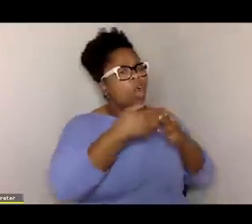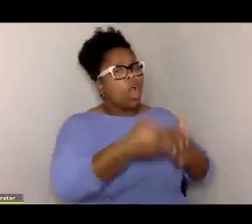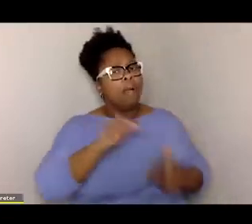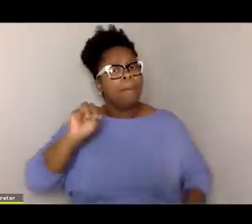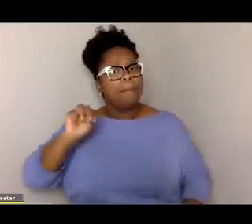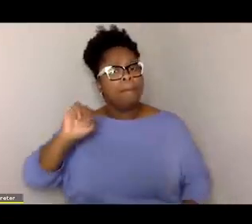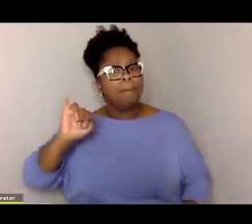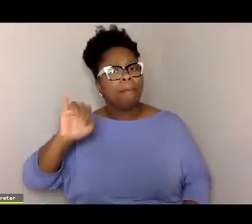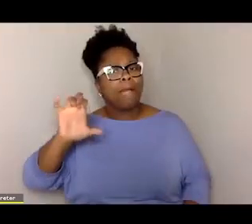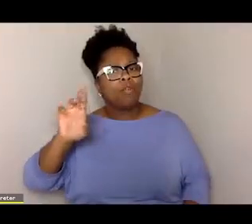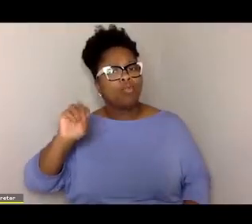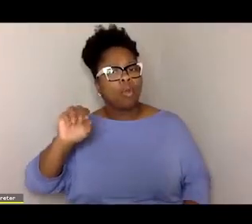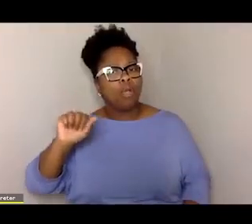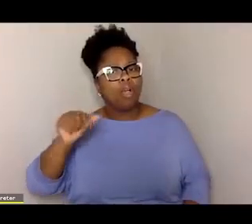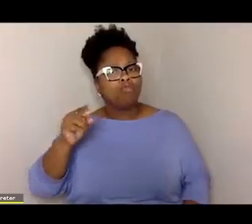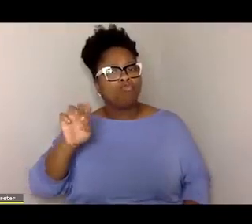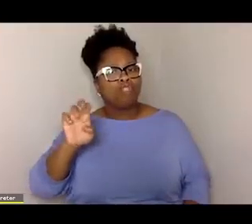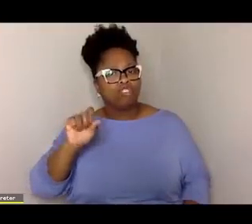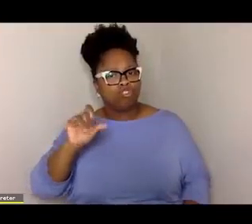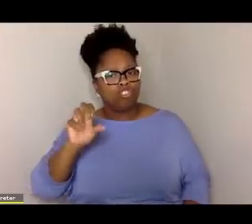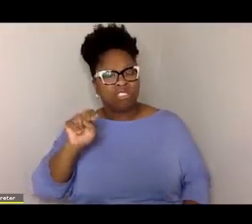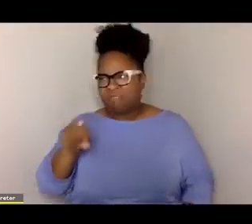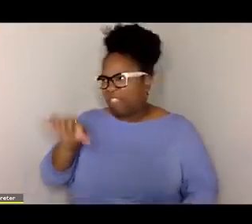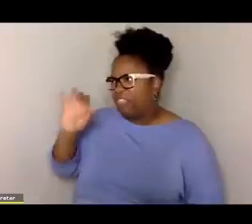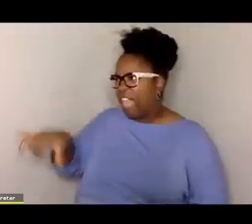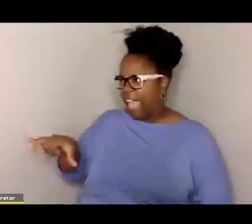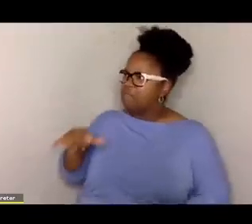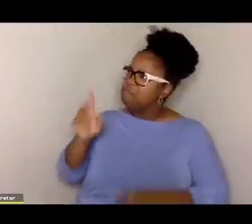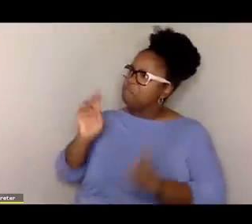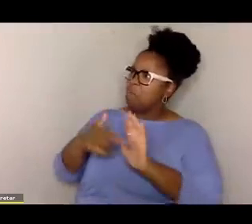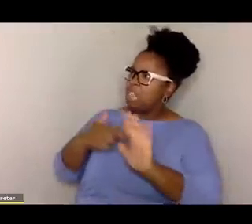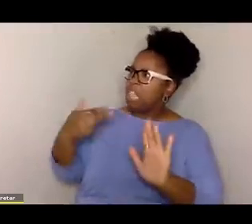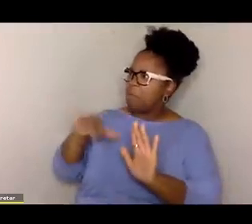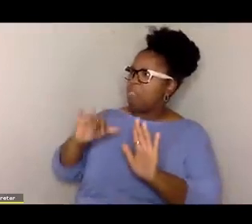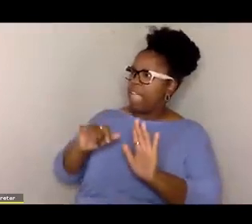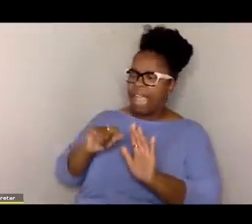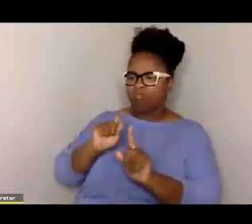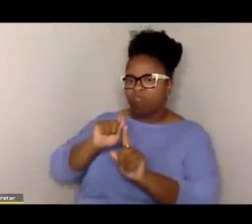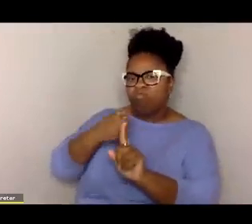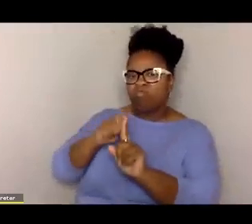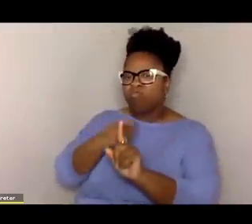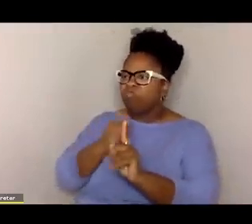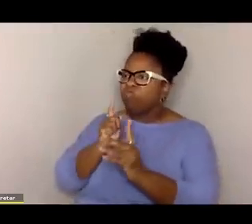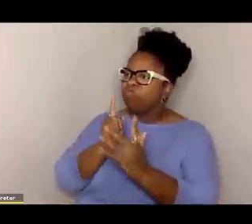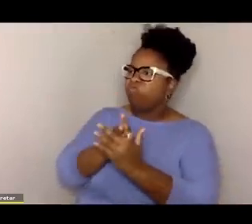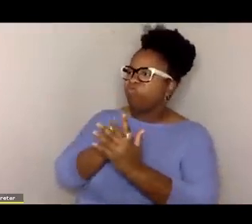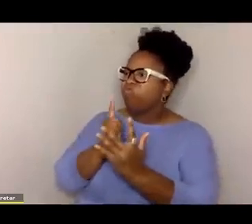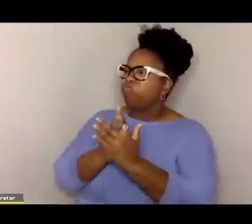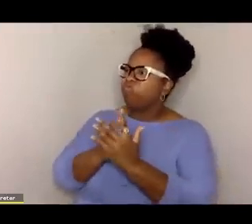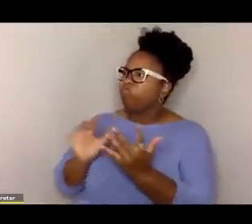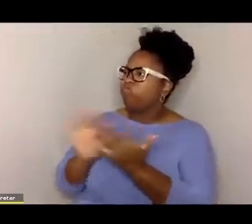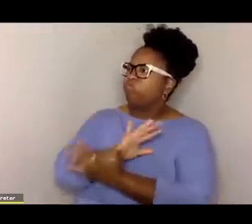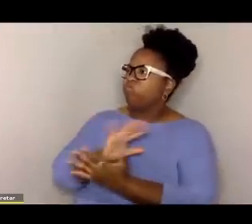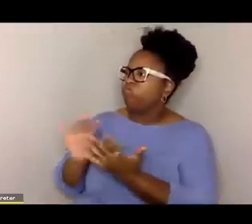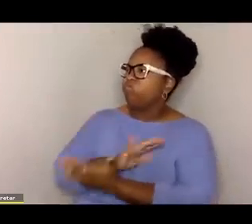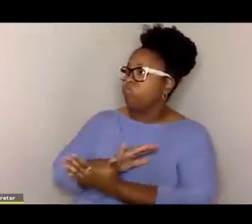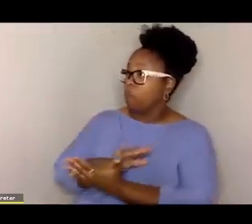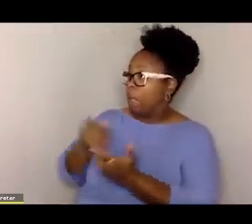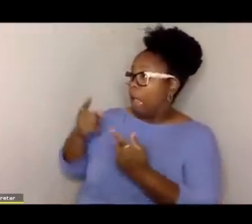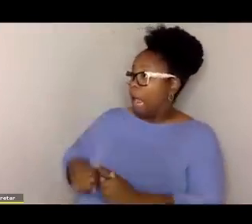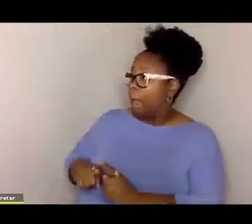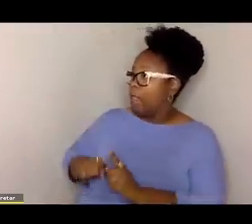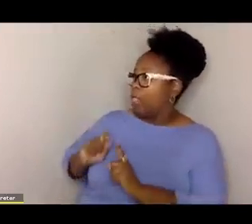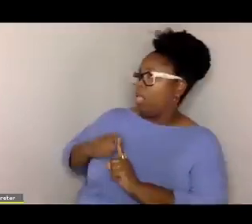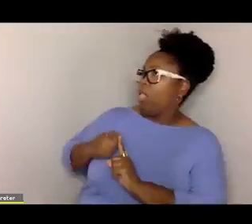Microaggressions, we call them. Microaggressions. Right. People have labeled them microaggressions, but when those happen, your stress